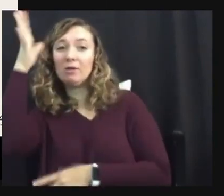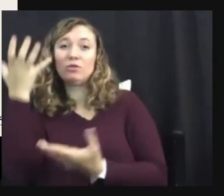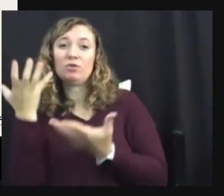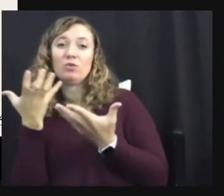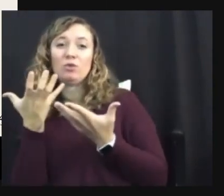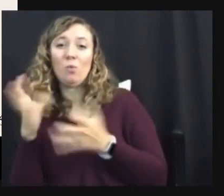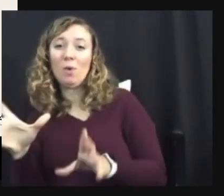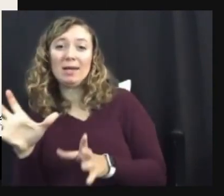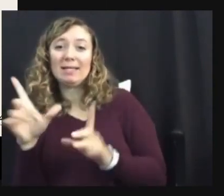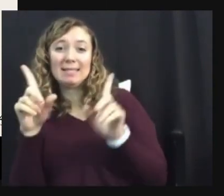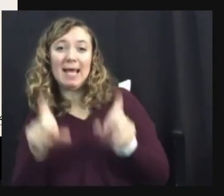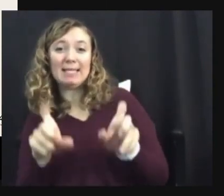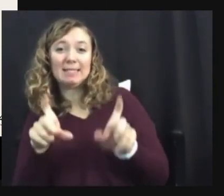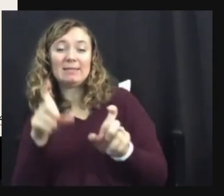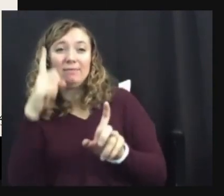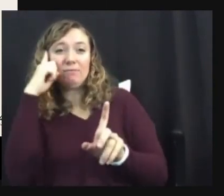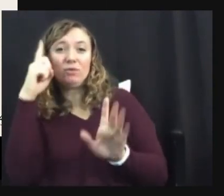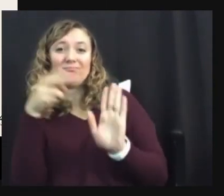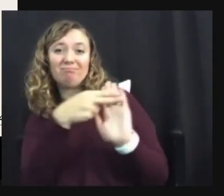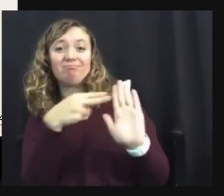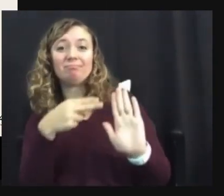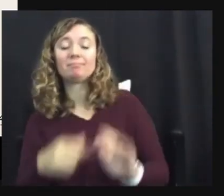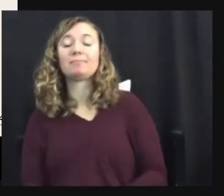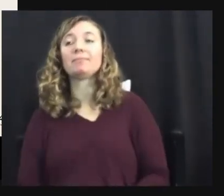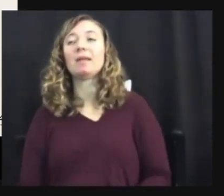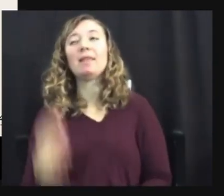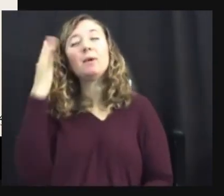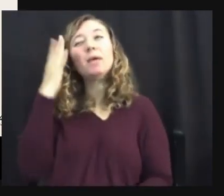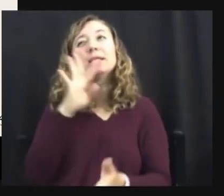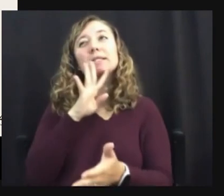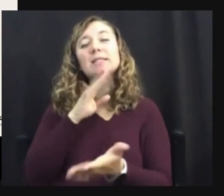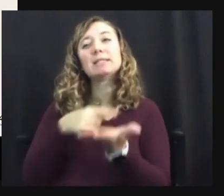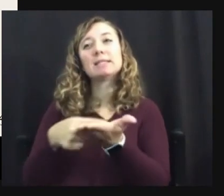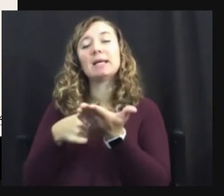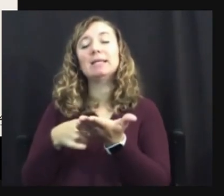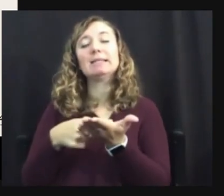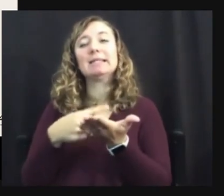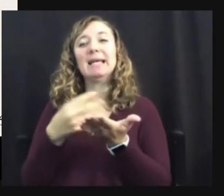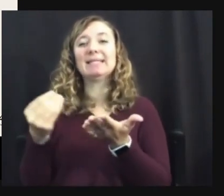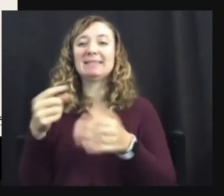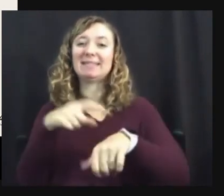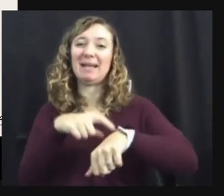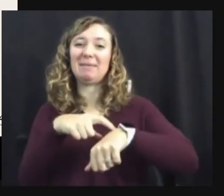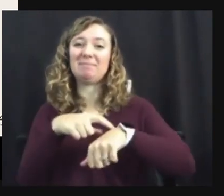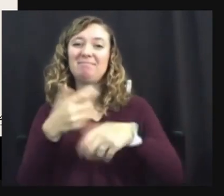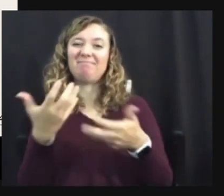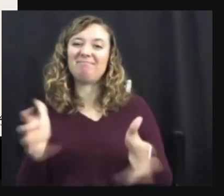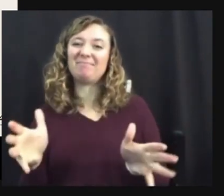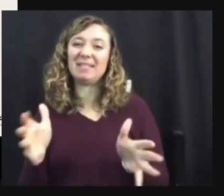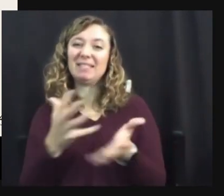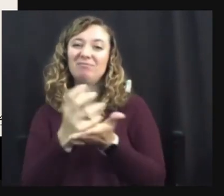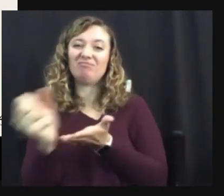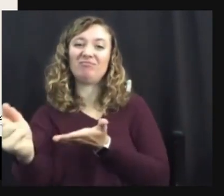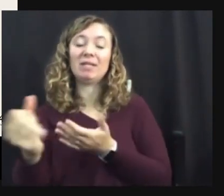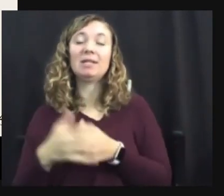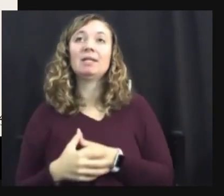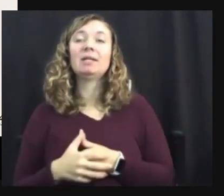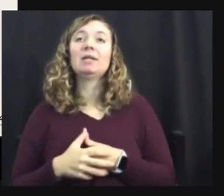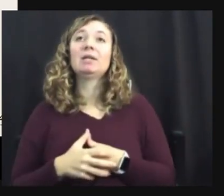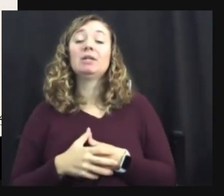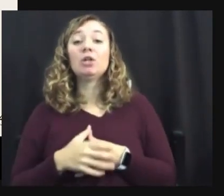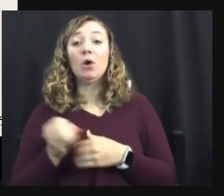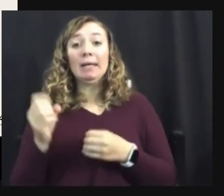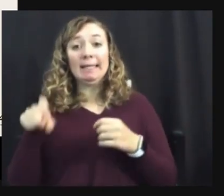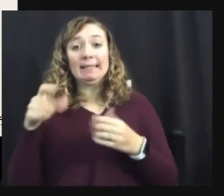I think we kind of already talked about that, um, and we're at time, so I'm going to need to stop here. Um, but that, but again,